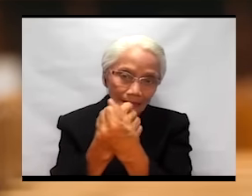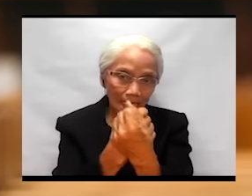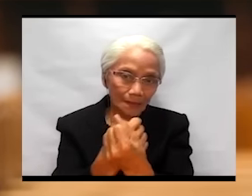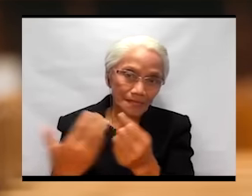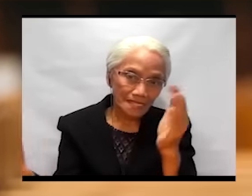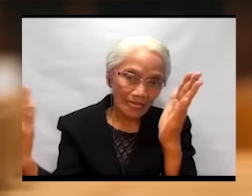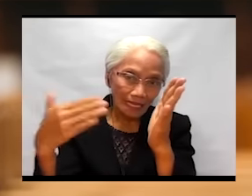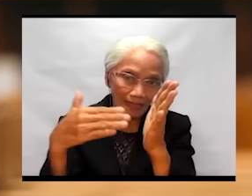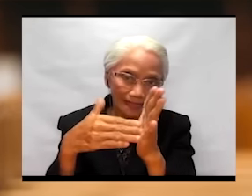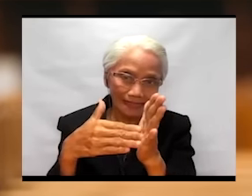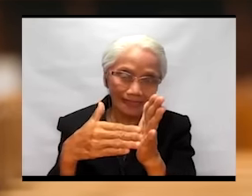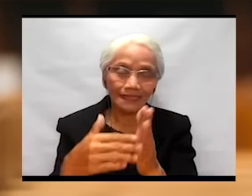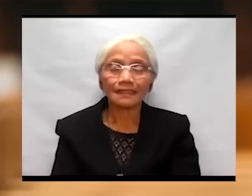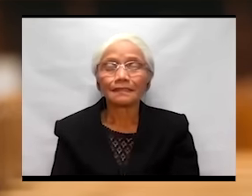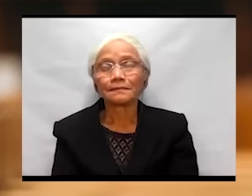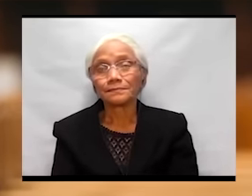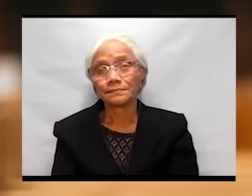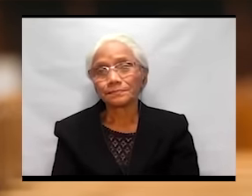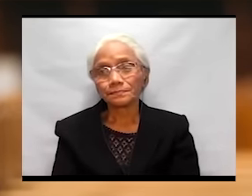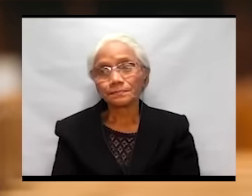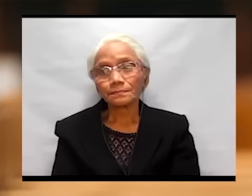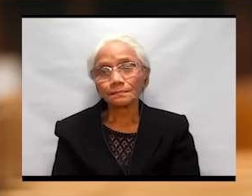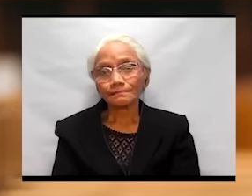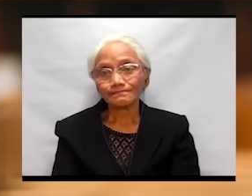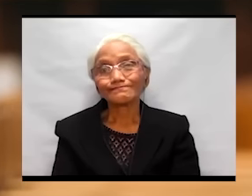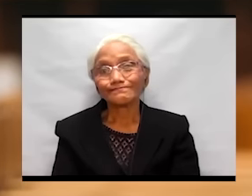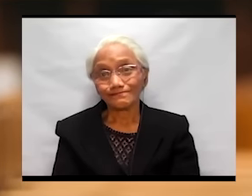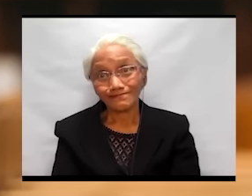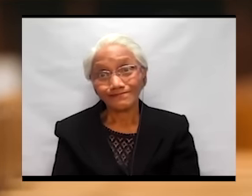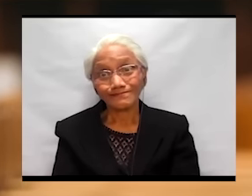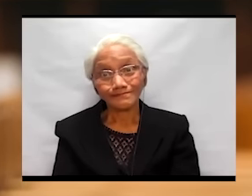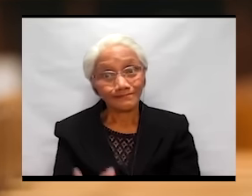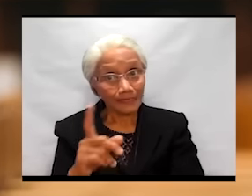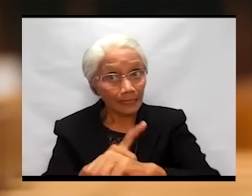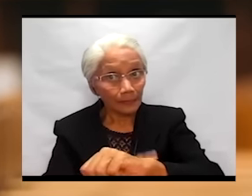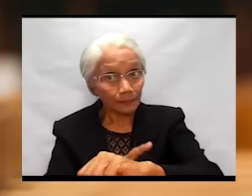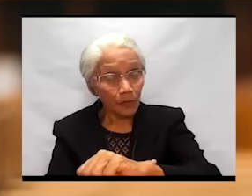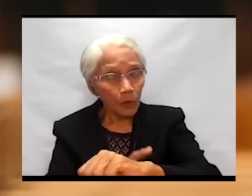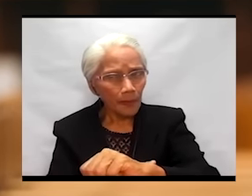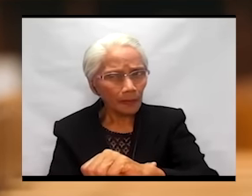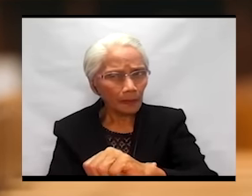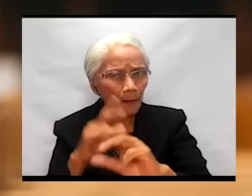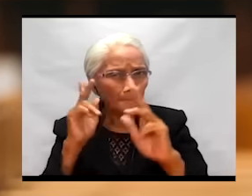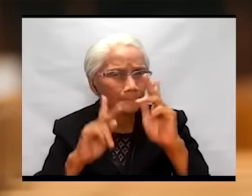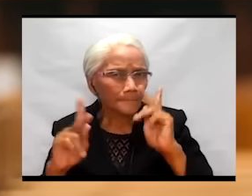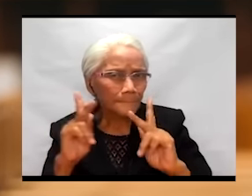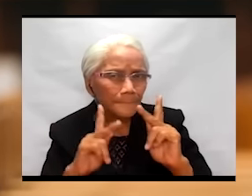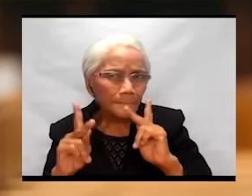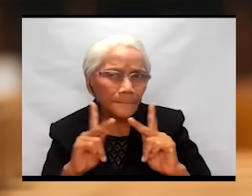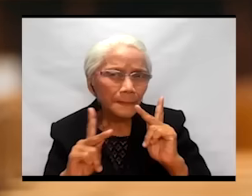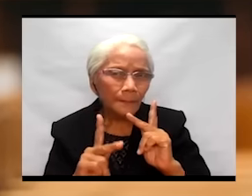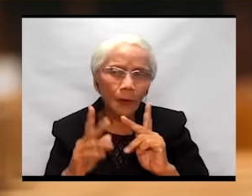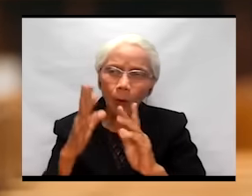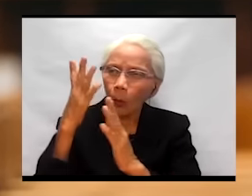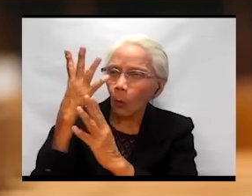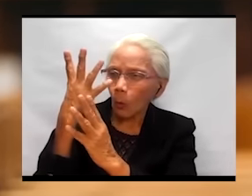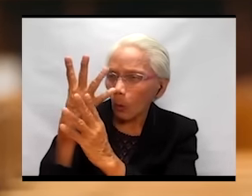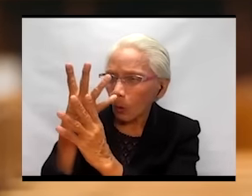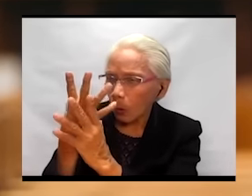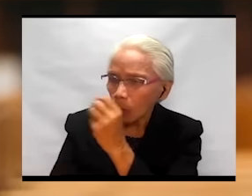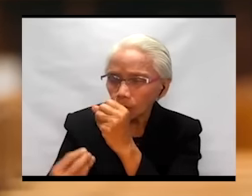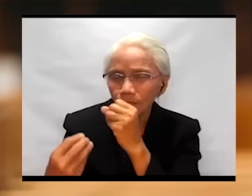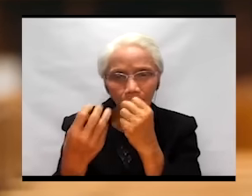And the moment people lose this freedom to